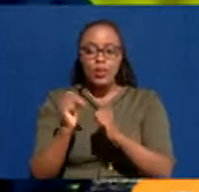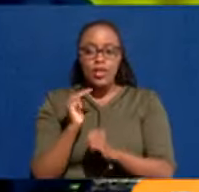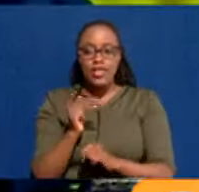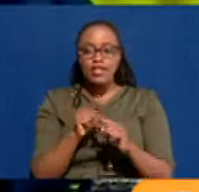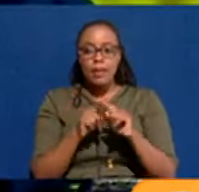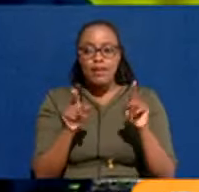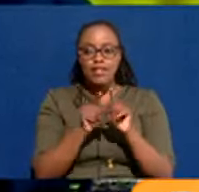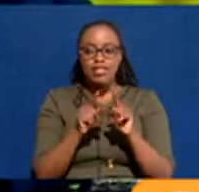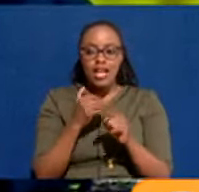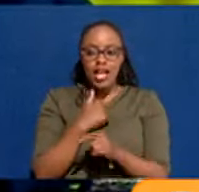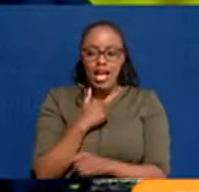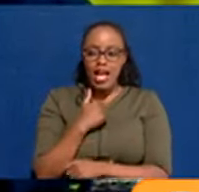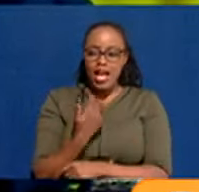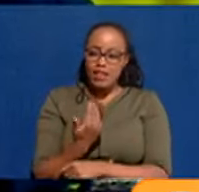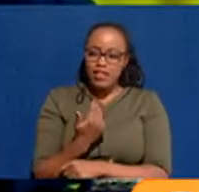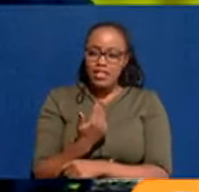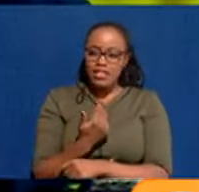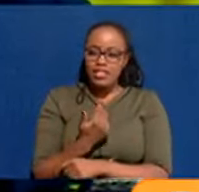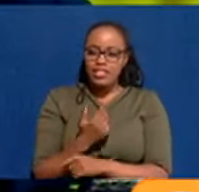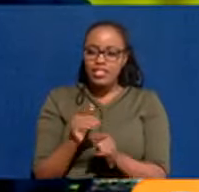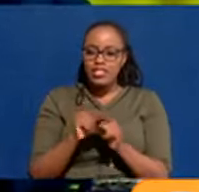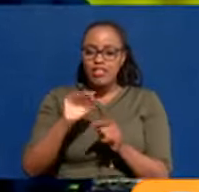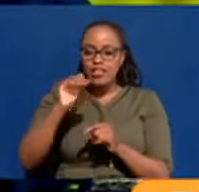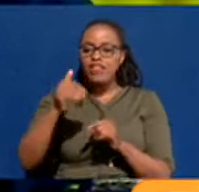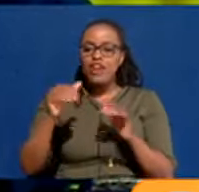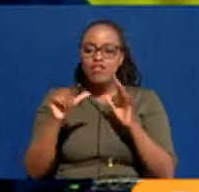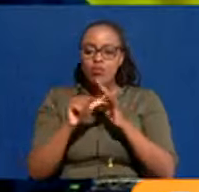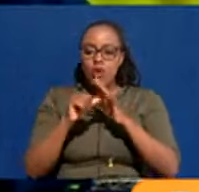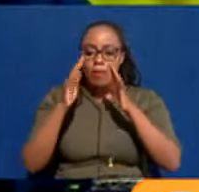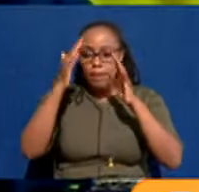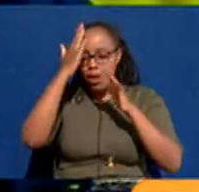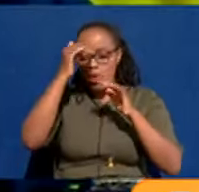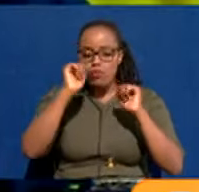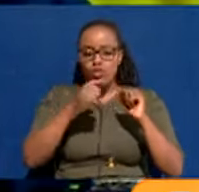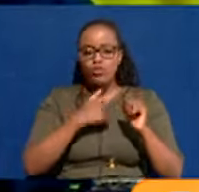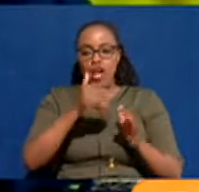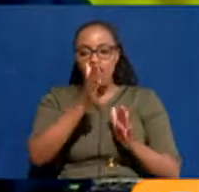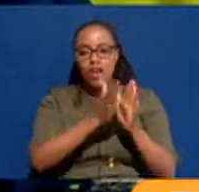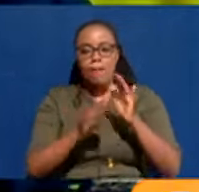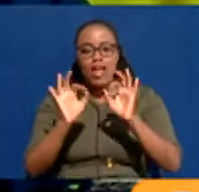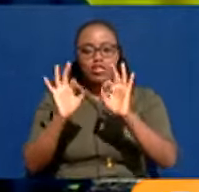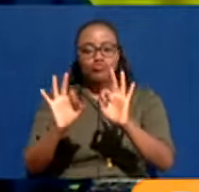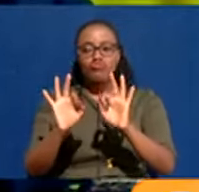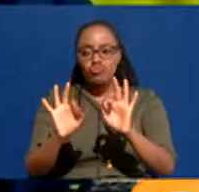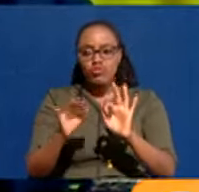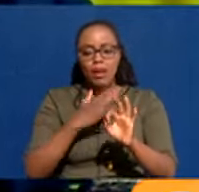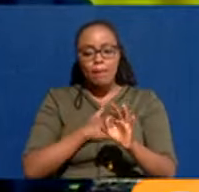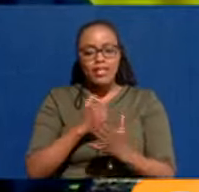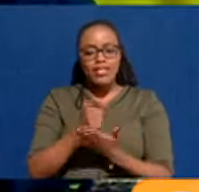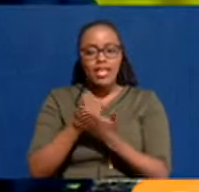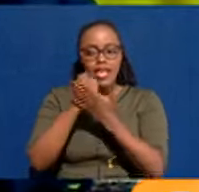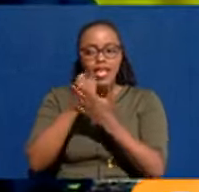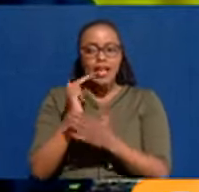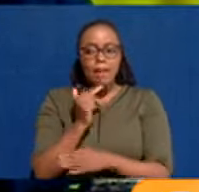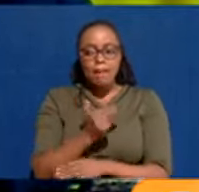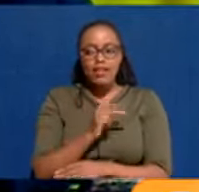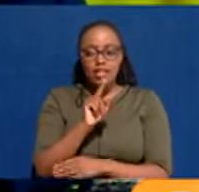sorry, there won't be 60 bus stops. There'll be a bit fewer. So that we can have order. And once we do that, please help us. Yeah.